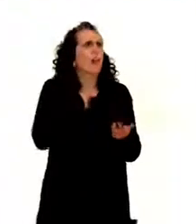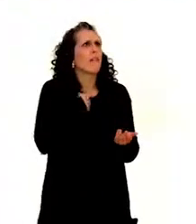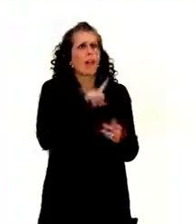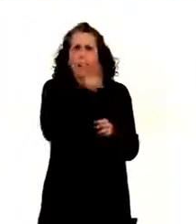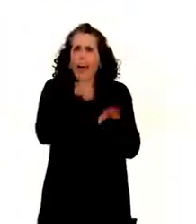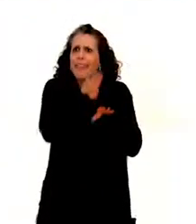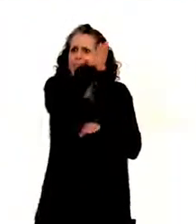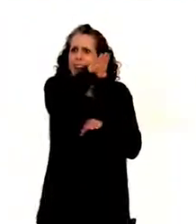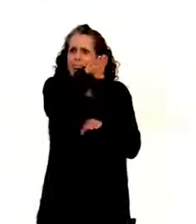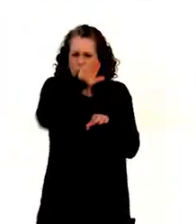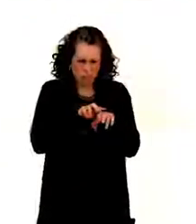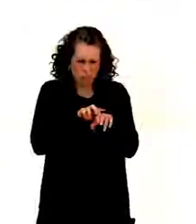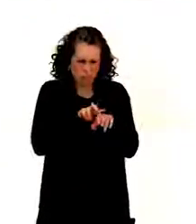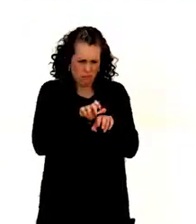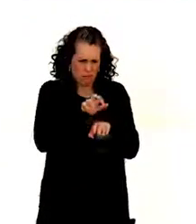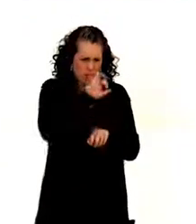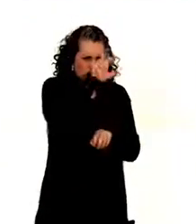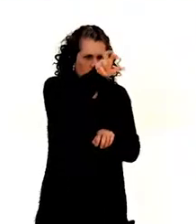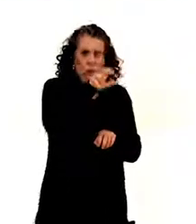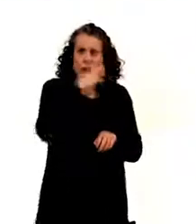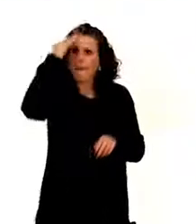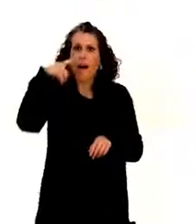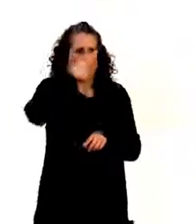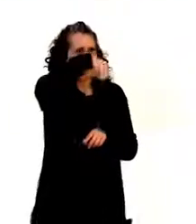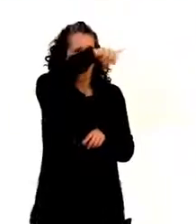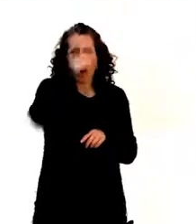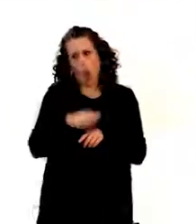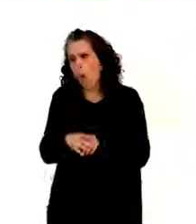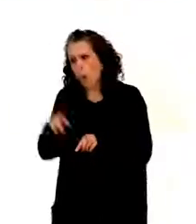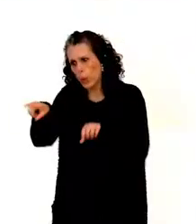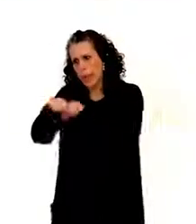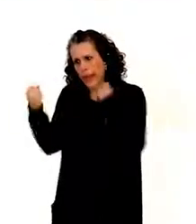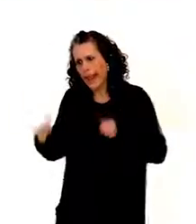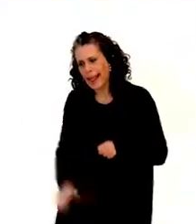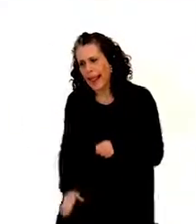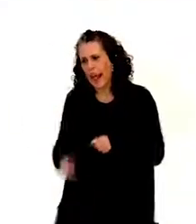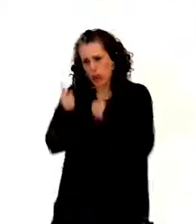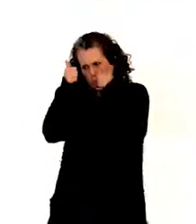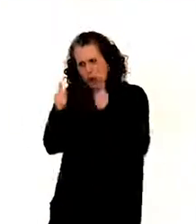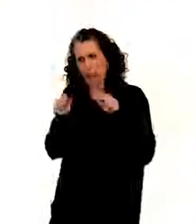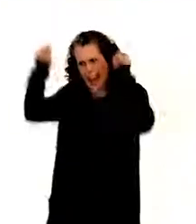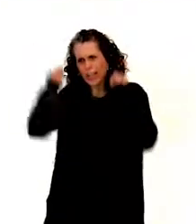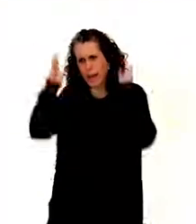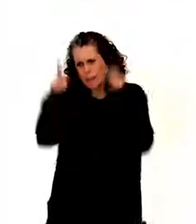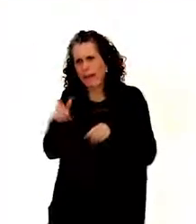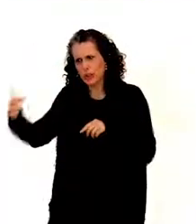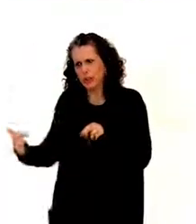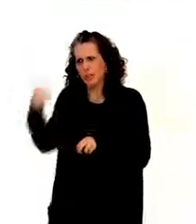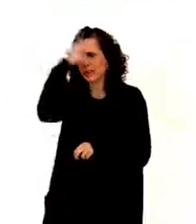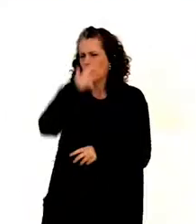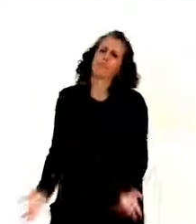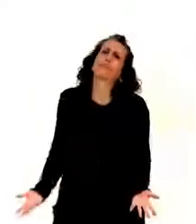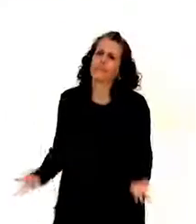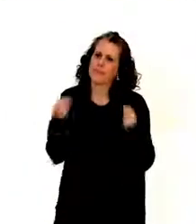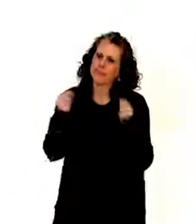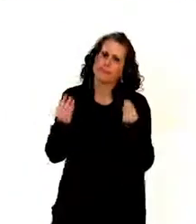centers thought it would be good physical exercise for the, quote unquote, patients to do it. So, it's completely ridiculous. Then, of